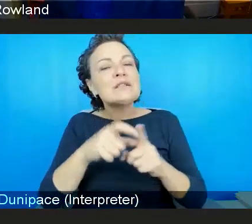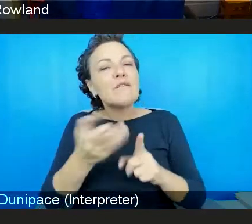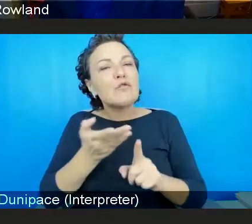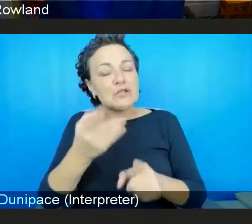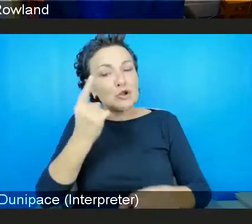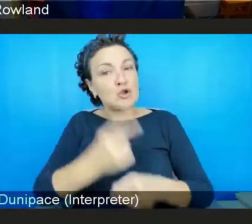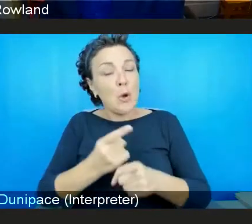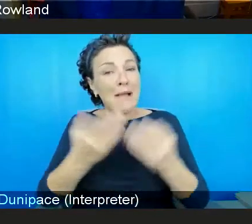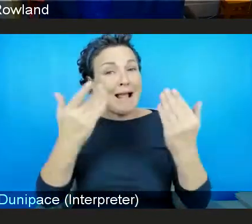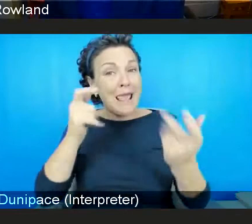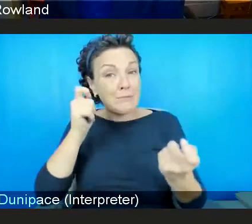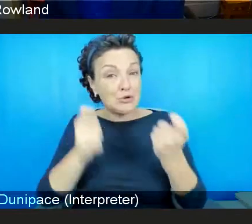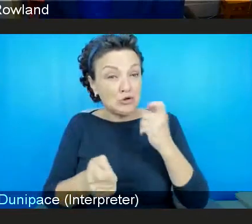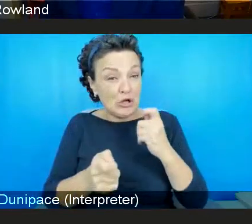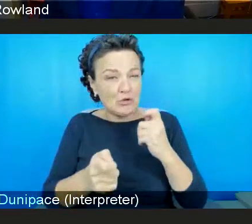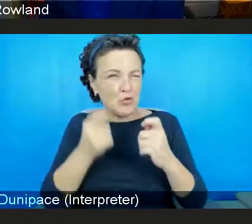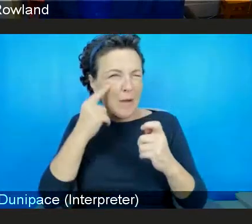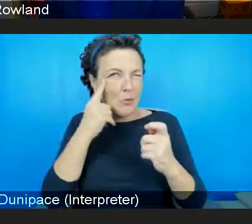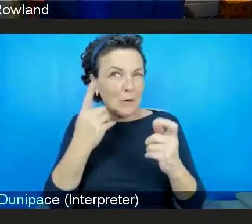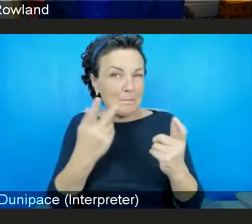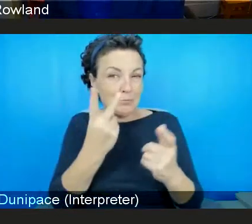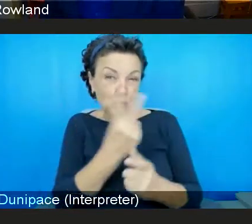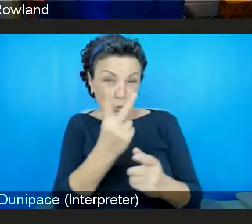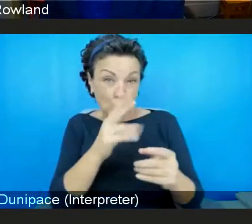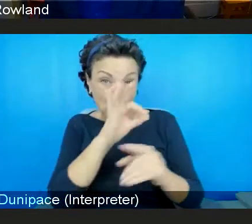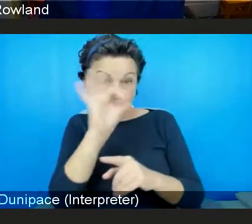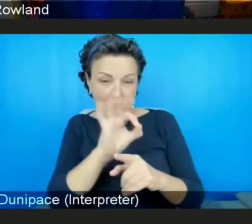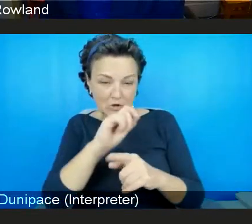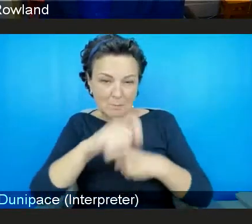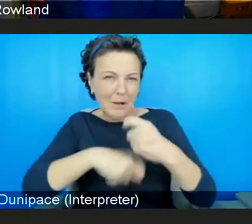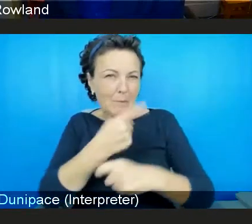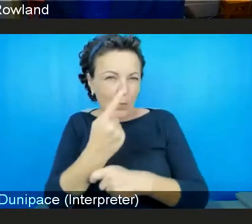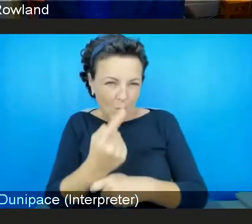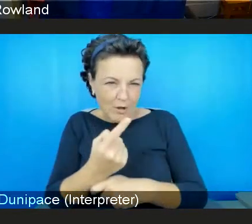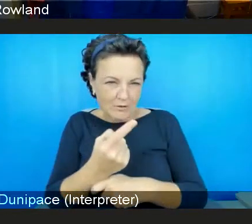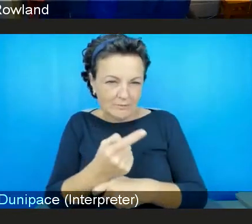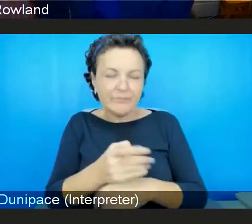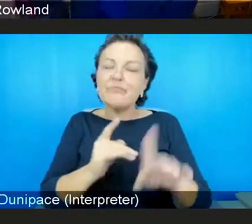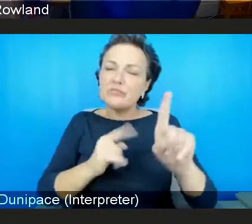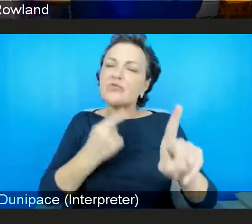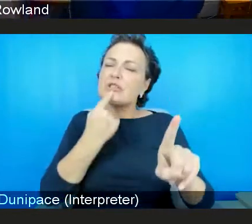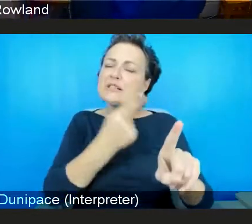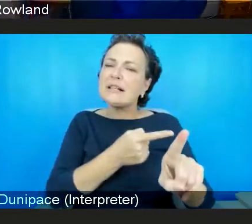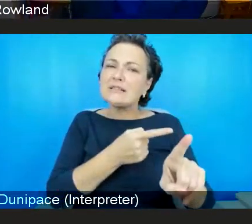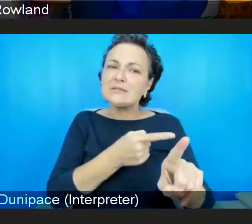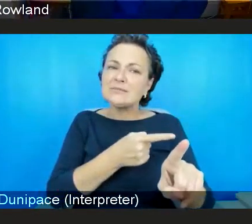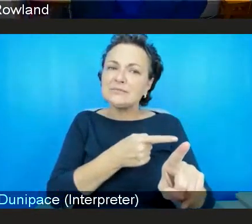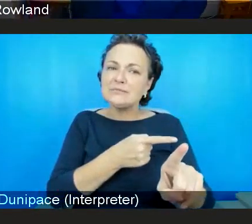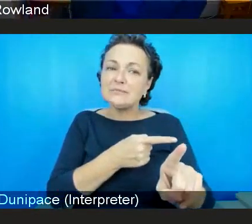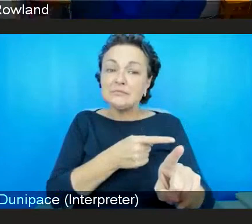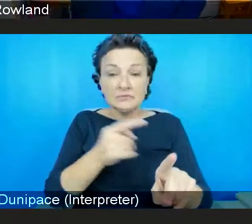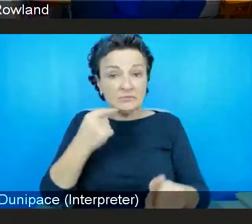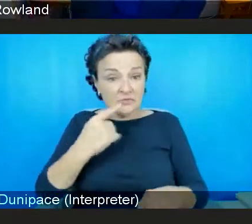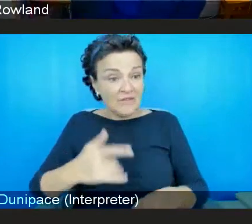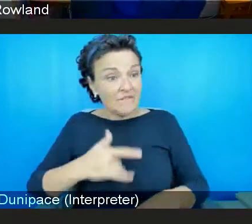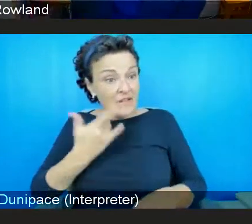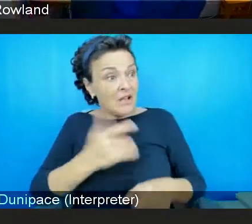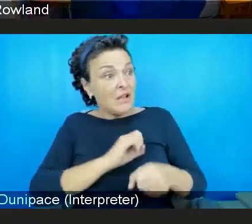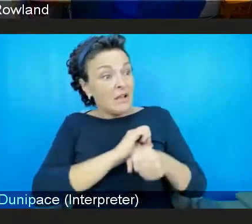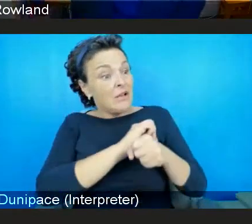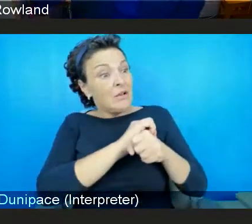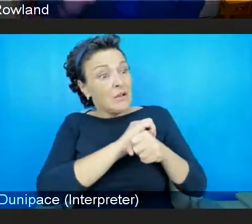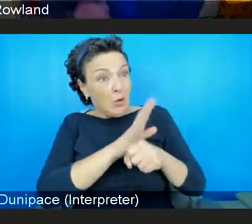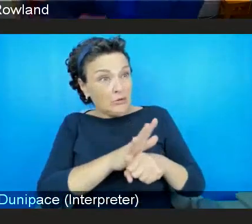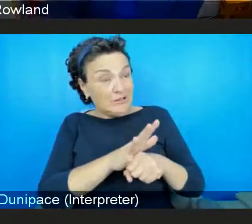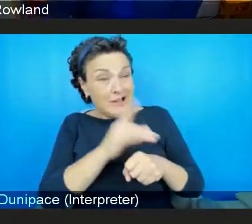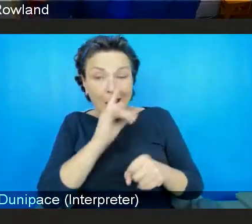change. So I'm going to roll them into one Kathy. it's optimistic to think of the future of the pandemic as a once in a century event. But